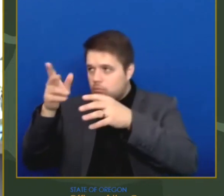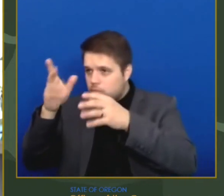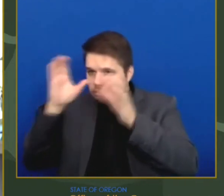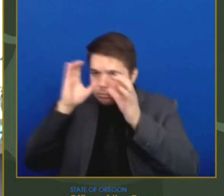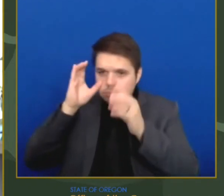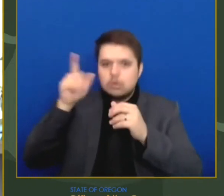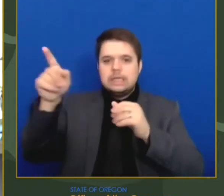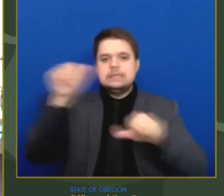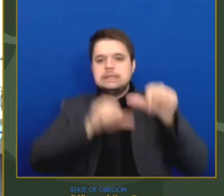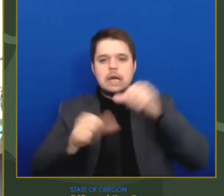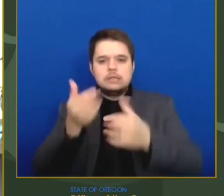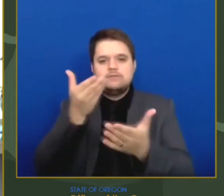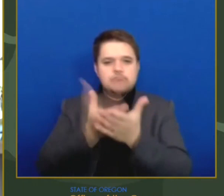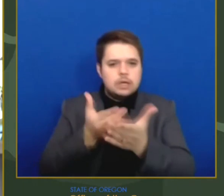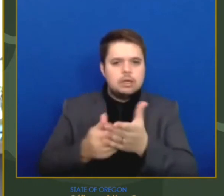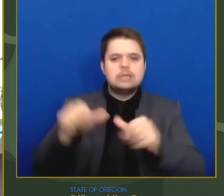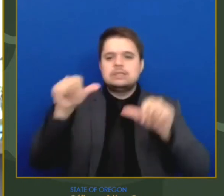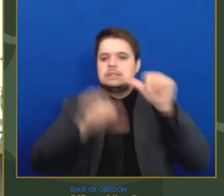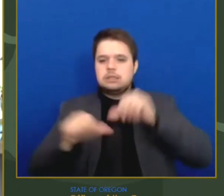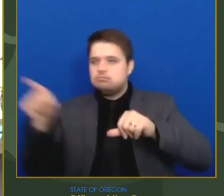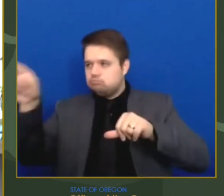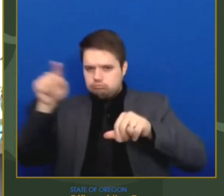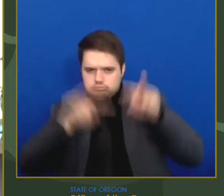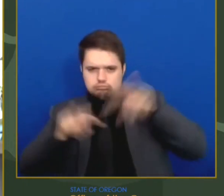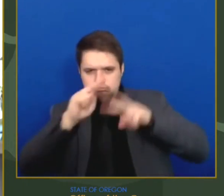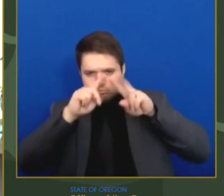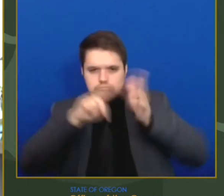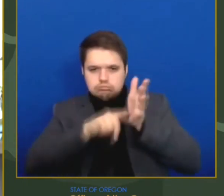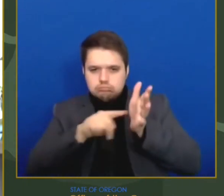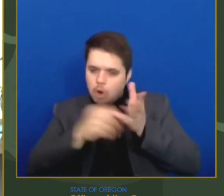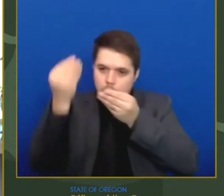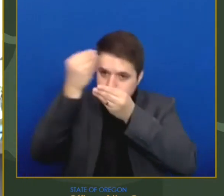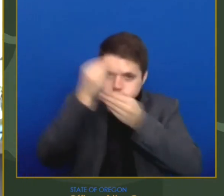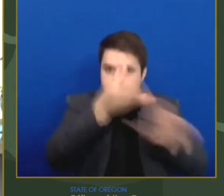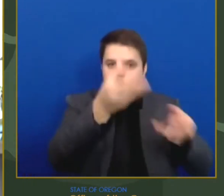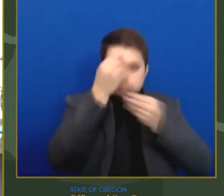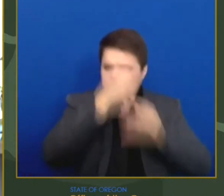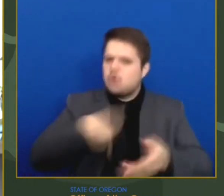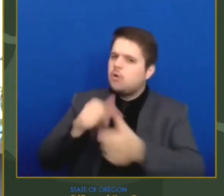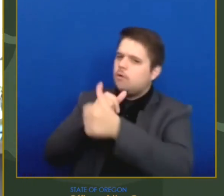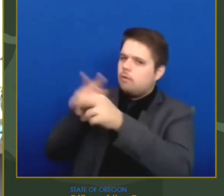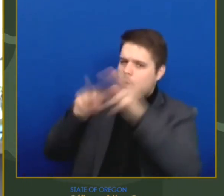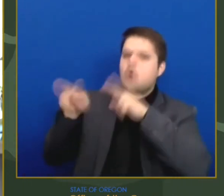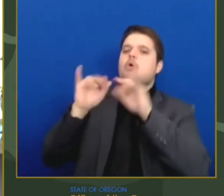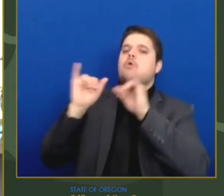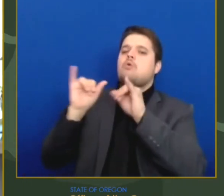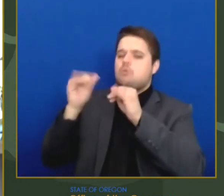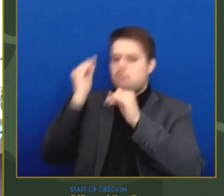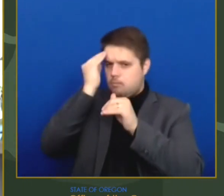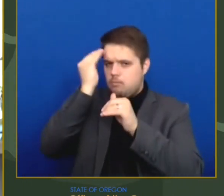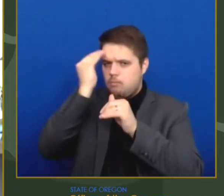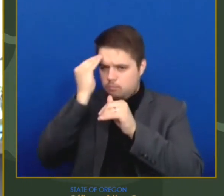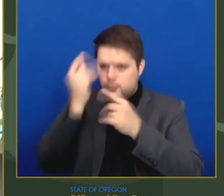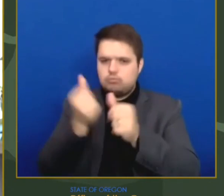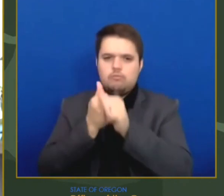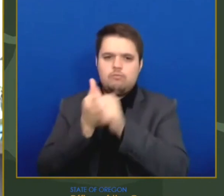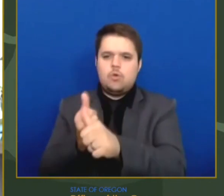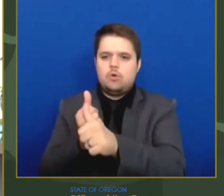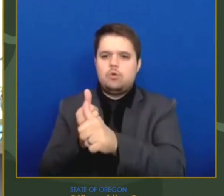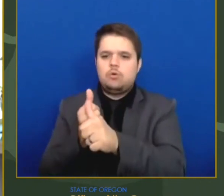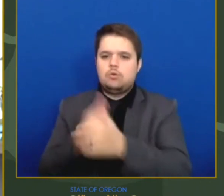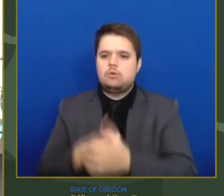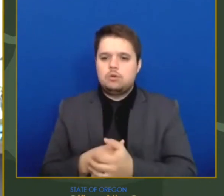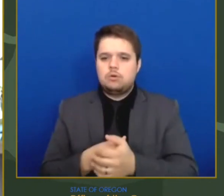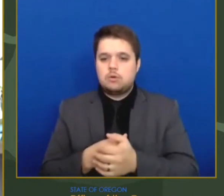monitor, and report any signs of new virus variants that may result in Oregon or across the globe.